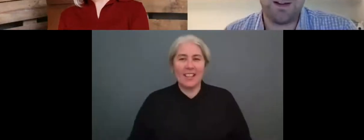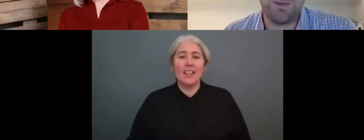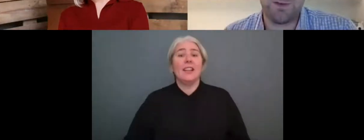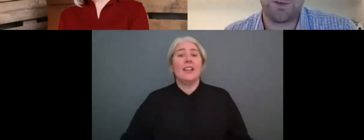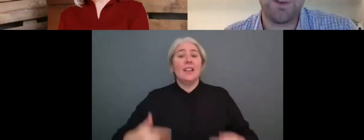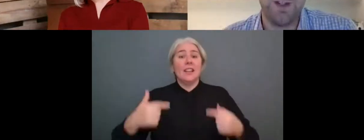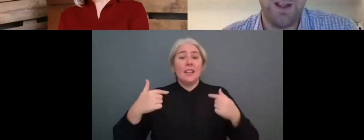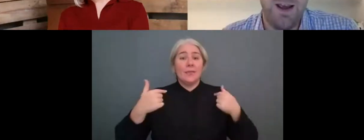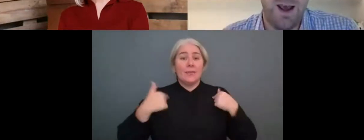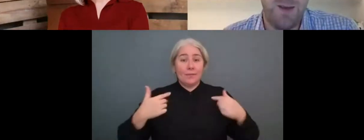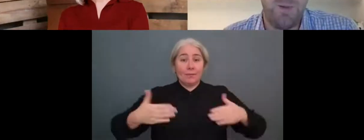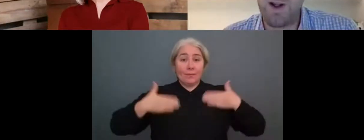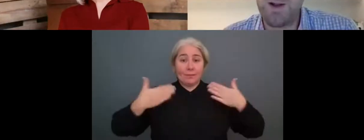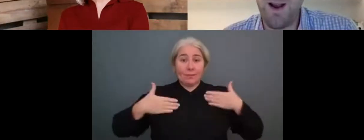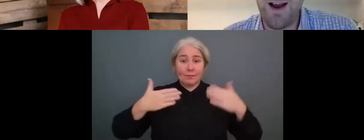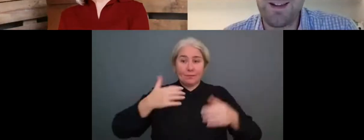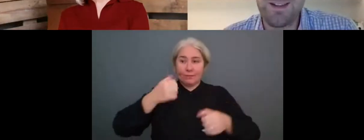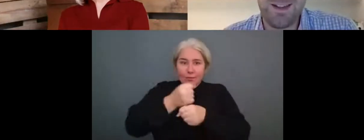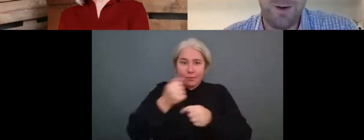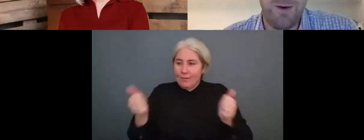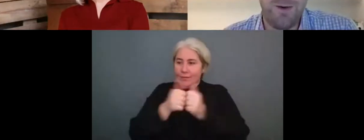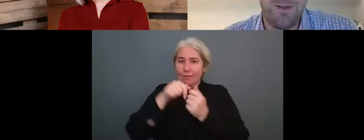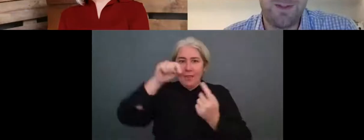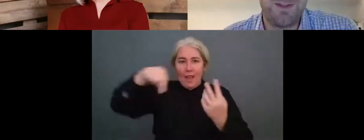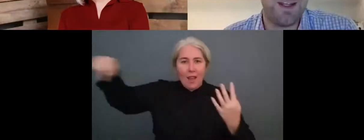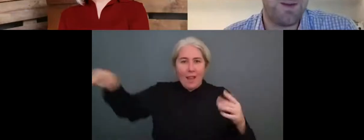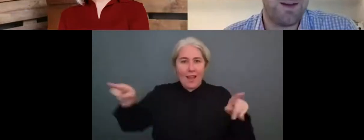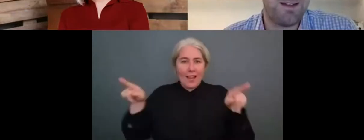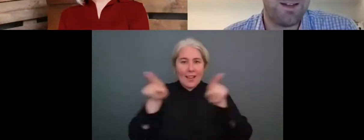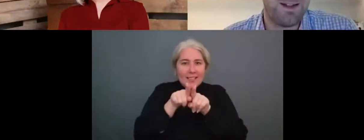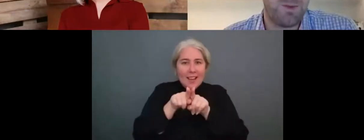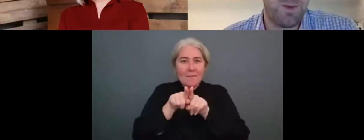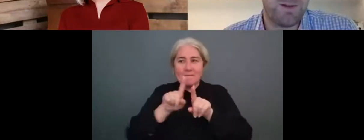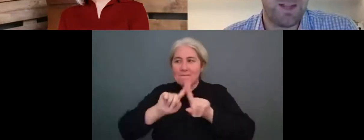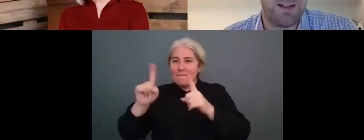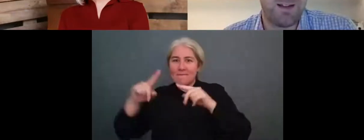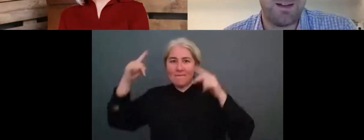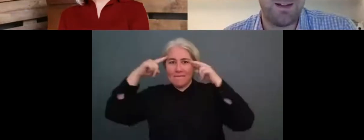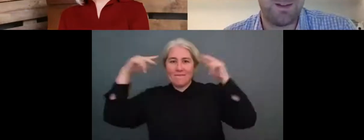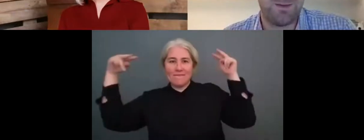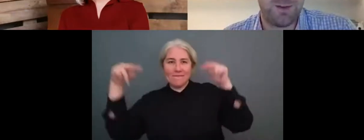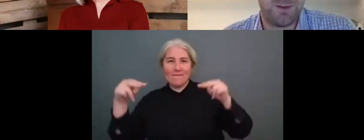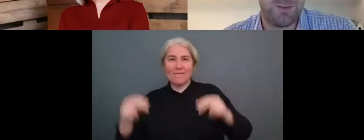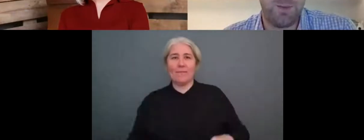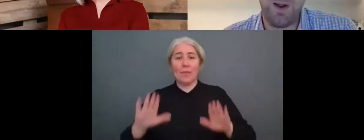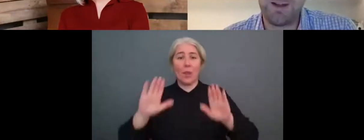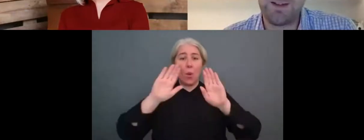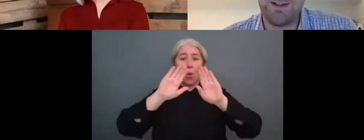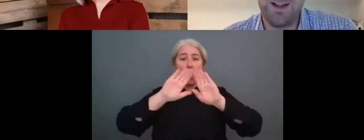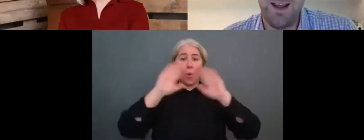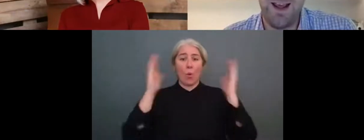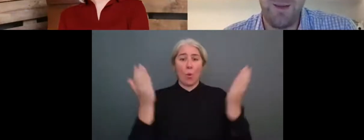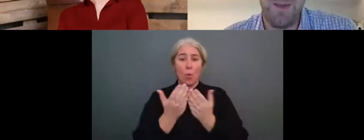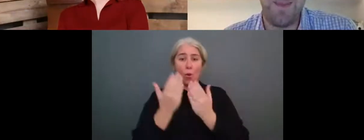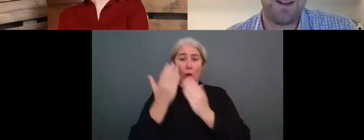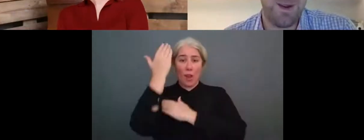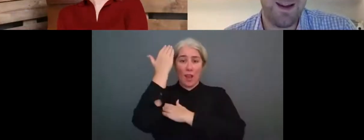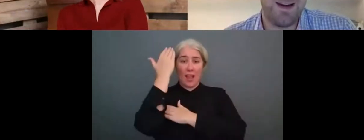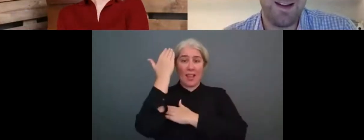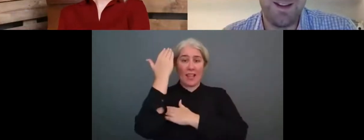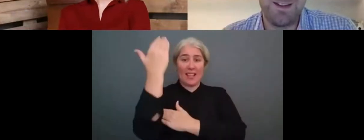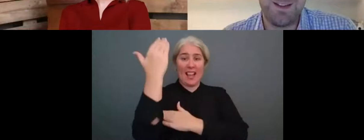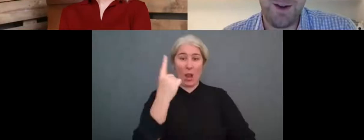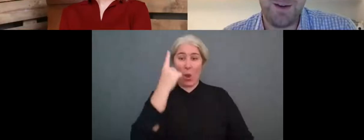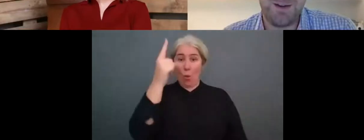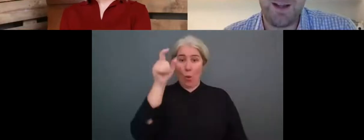-minded individuals. Um, and why you might ask, well, the sustainability team at world sailing consists of just one person. Um, and that's